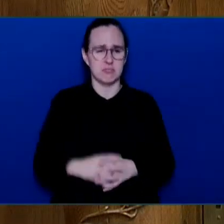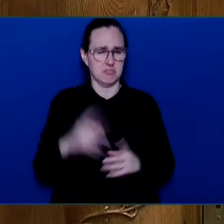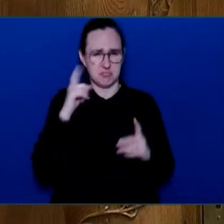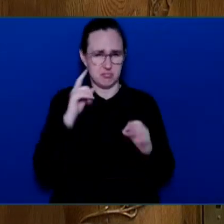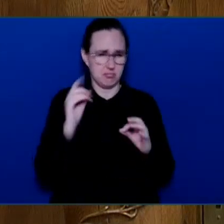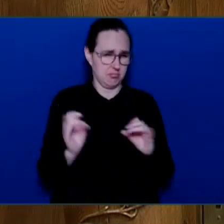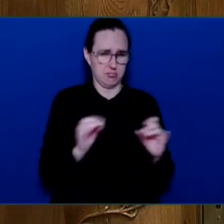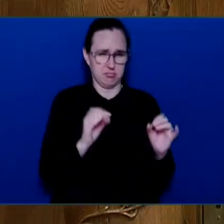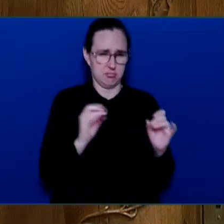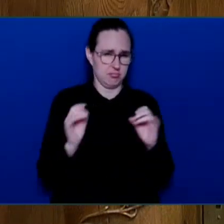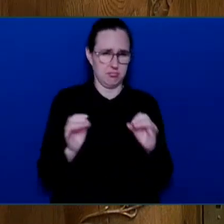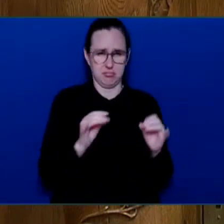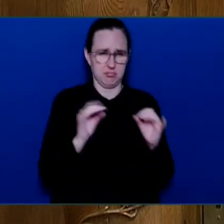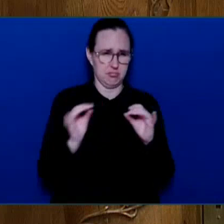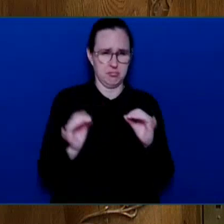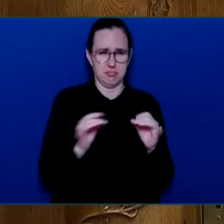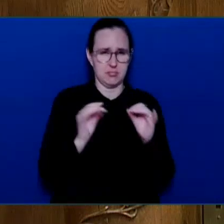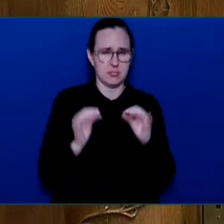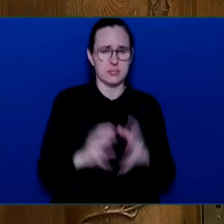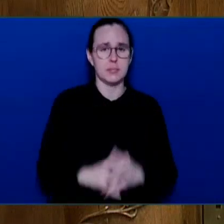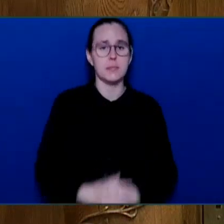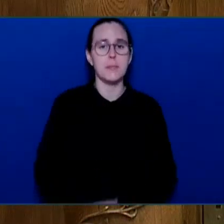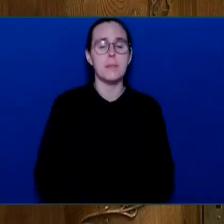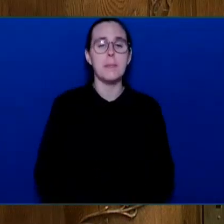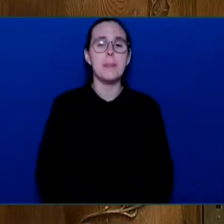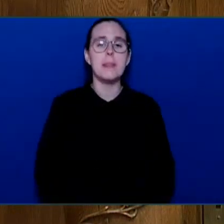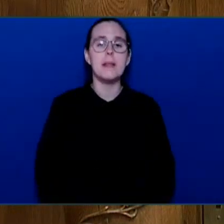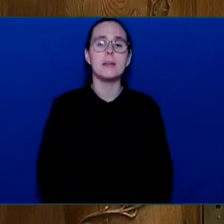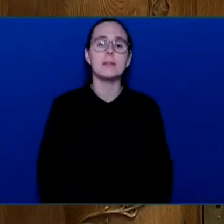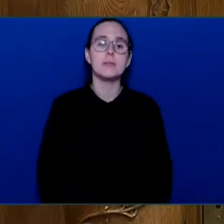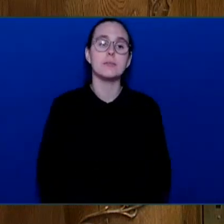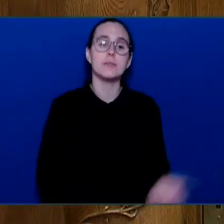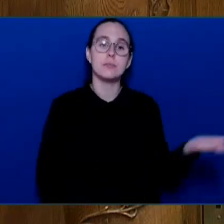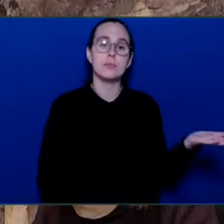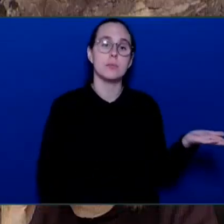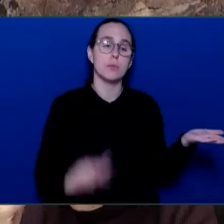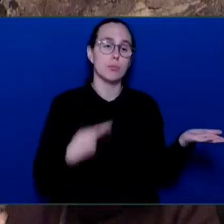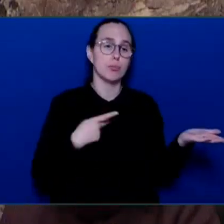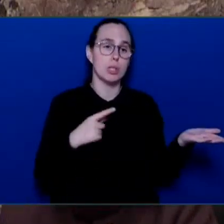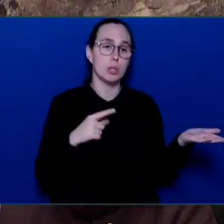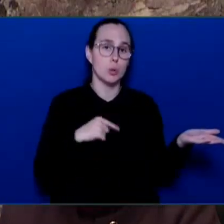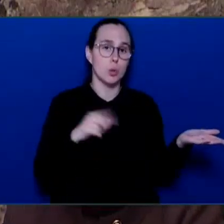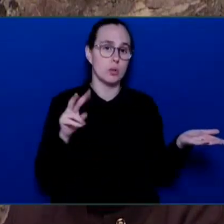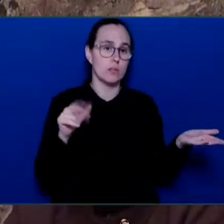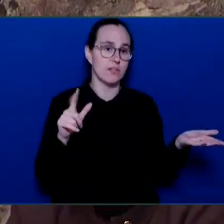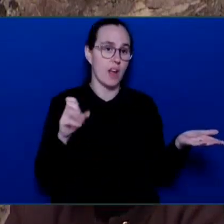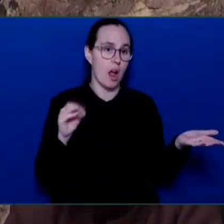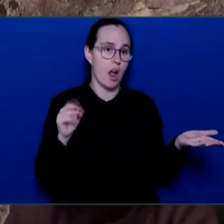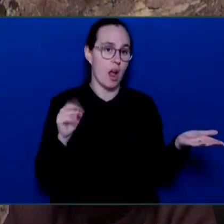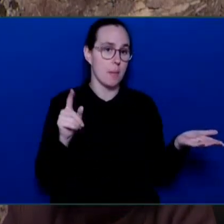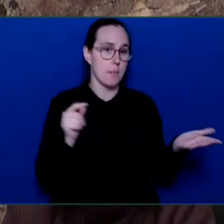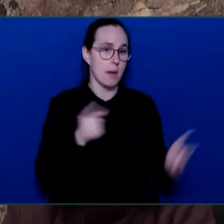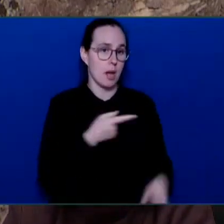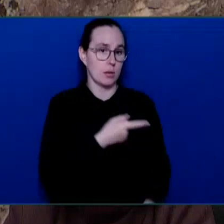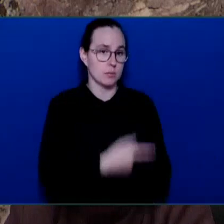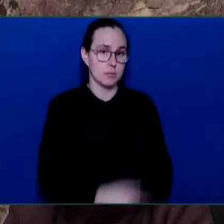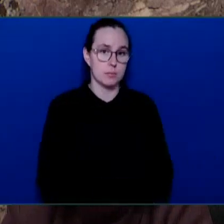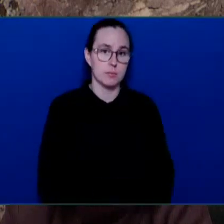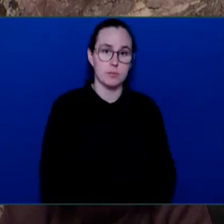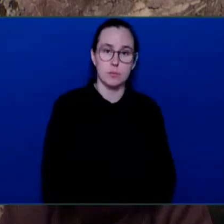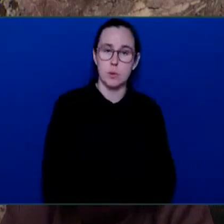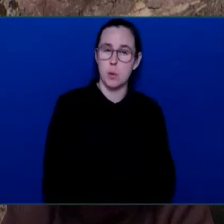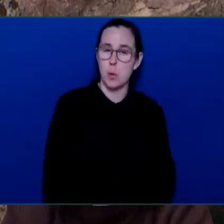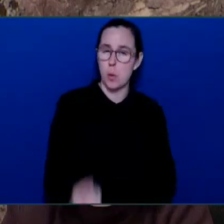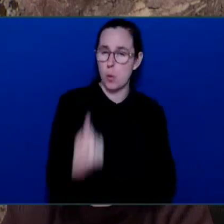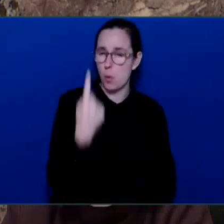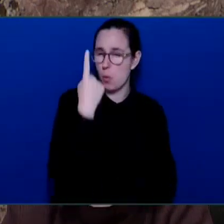Member Arflander, George Whelbaum. Well, one fact we know that is absolutely clear is that under this Premier's watch,